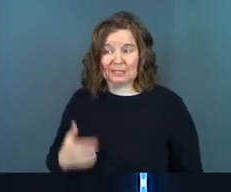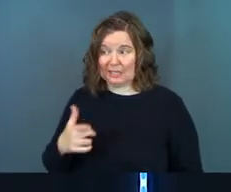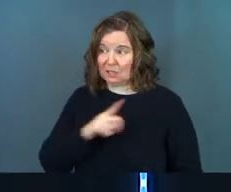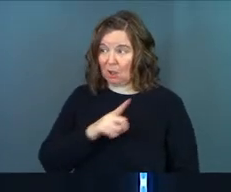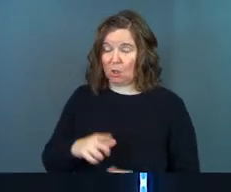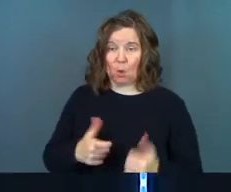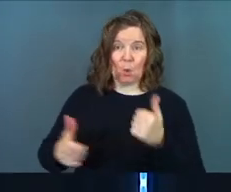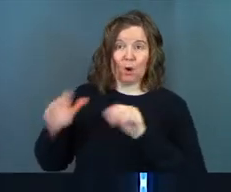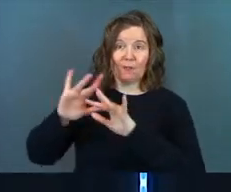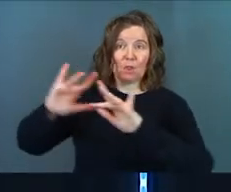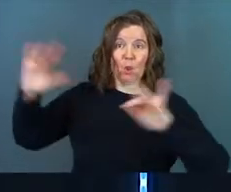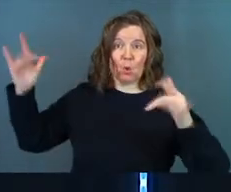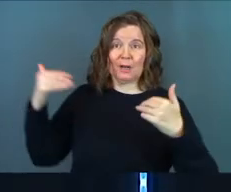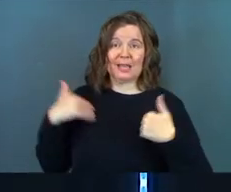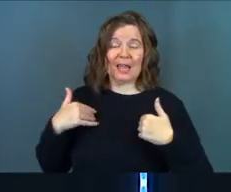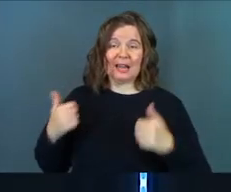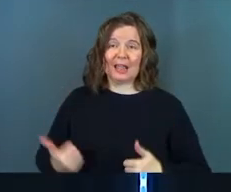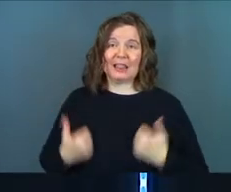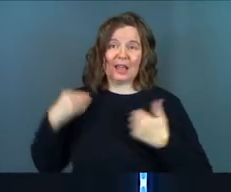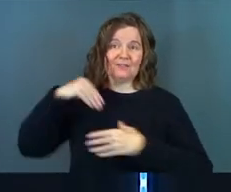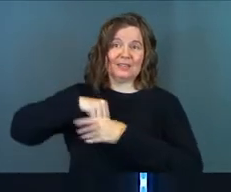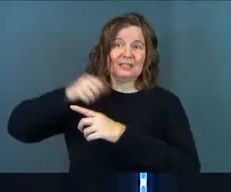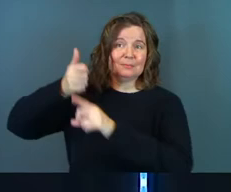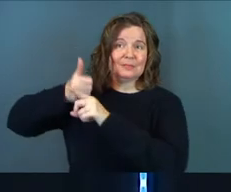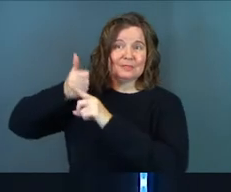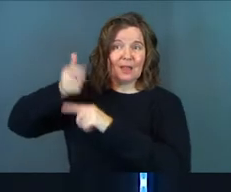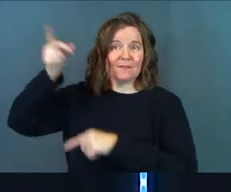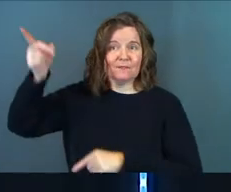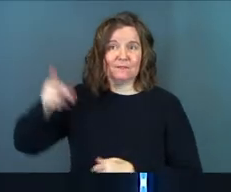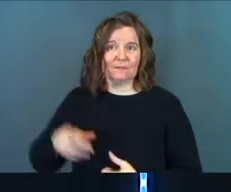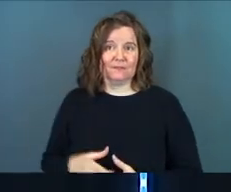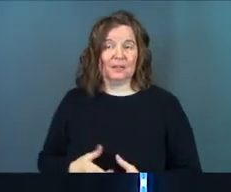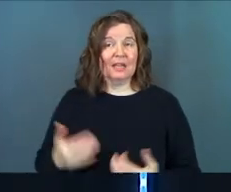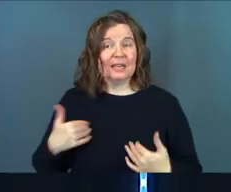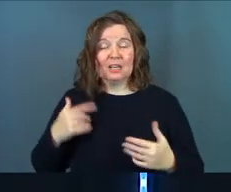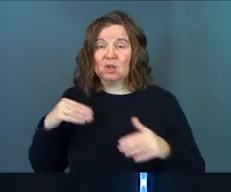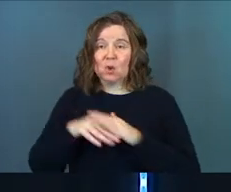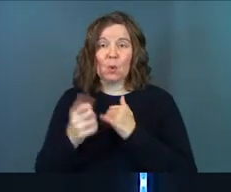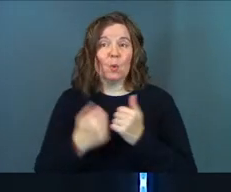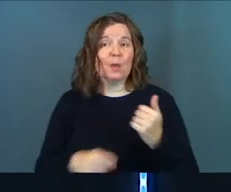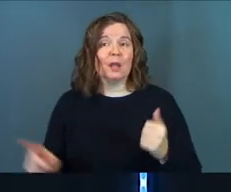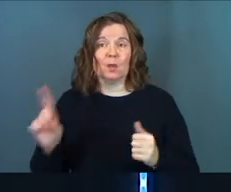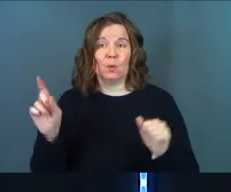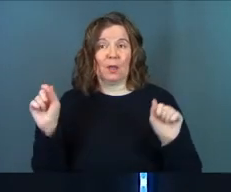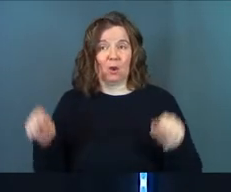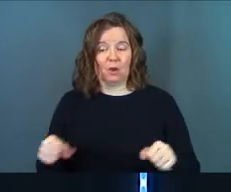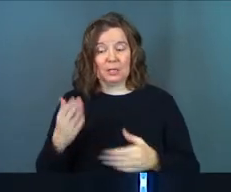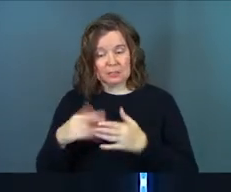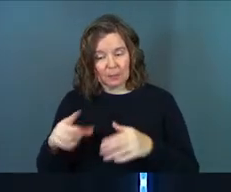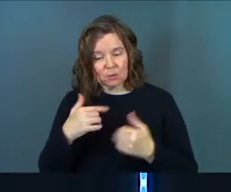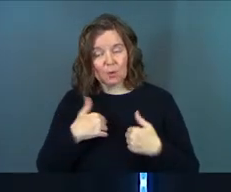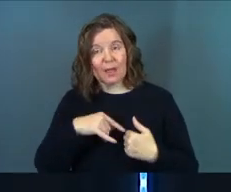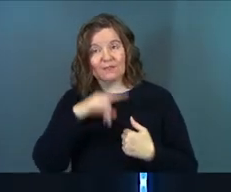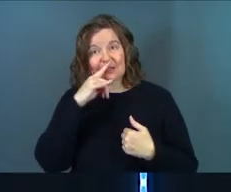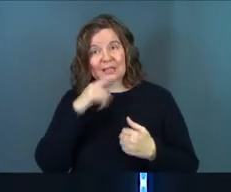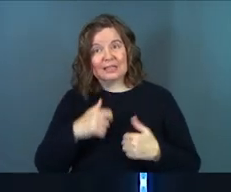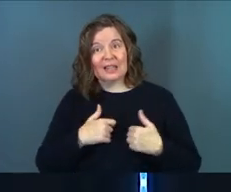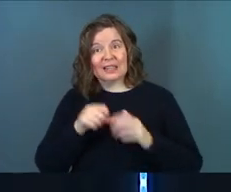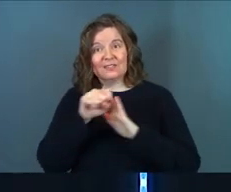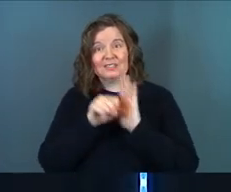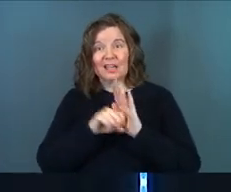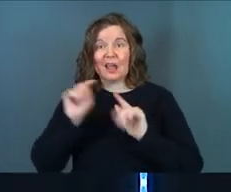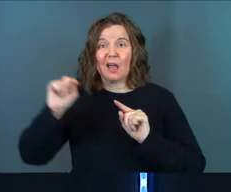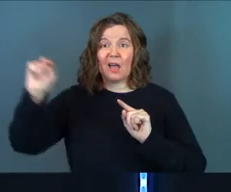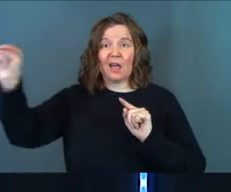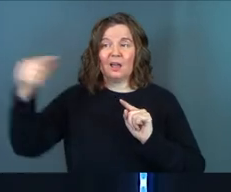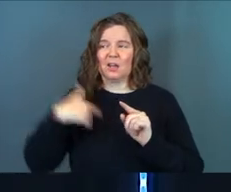He's the Lord of glory, and he's got life in himself. And he can go anywhere. And some of you have kids that live states